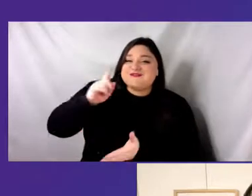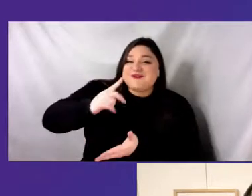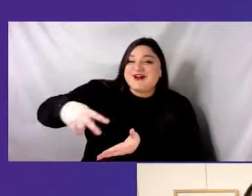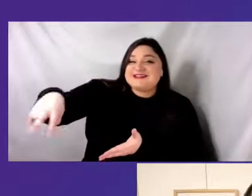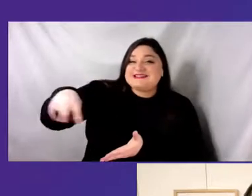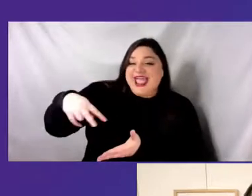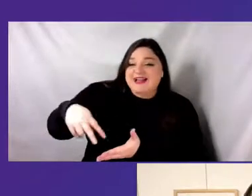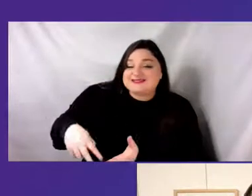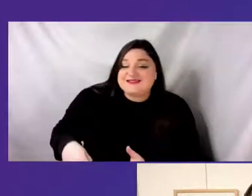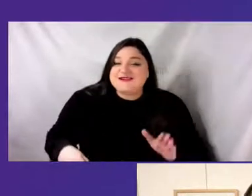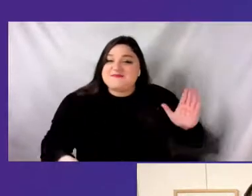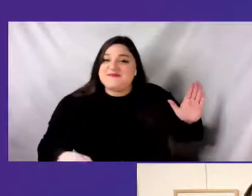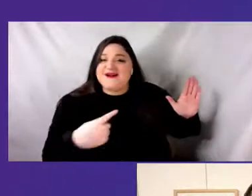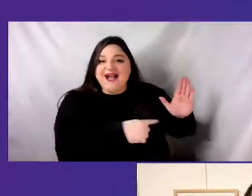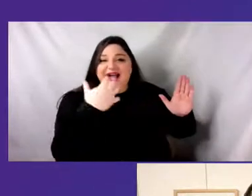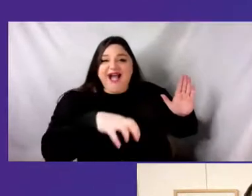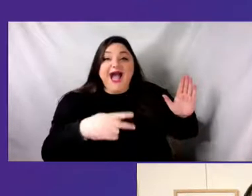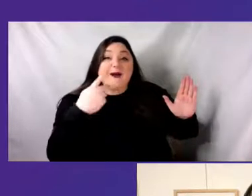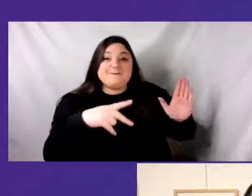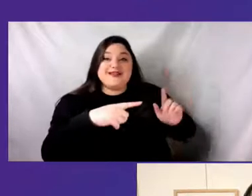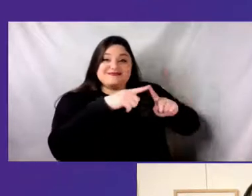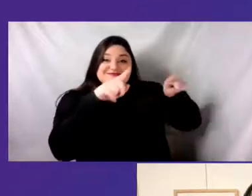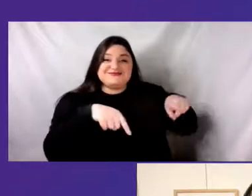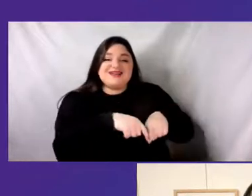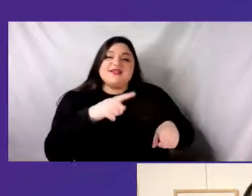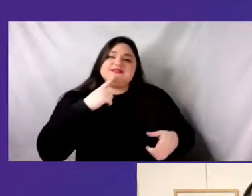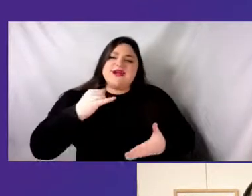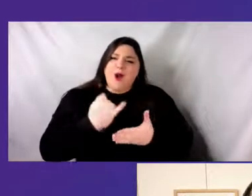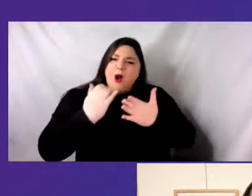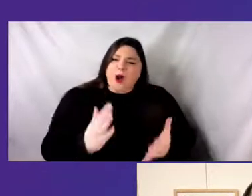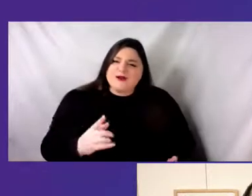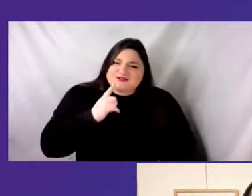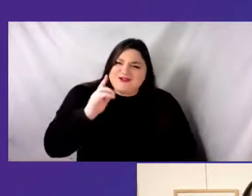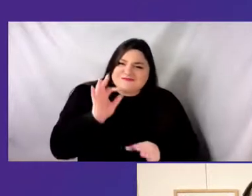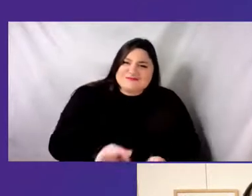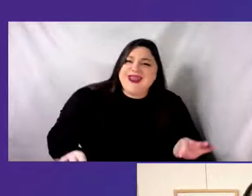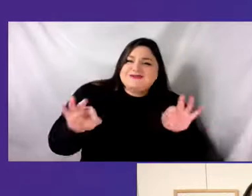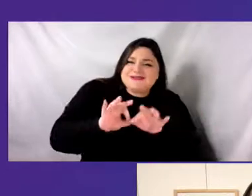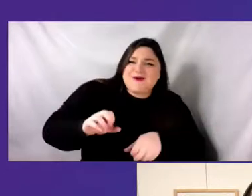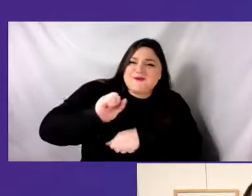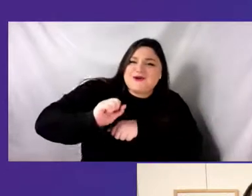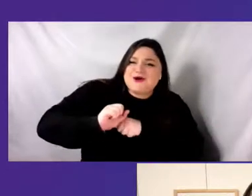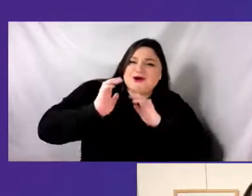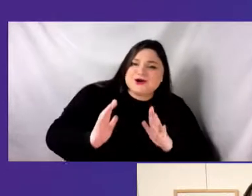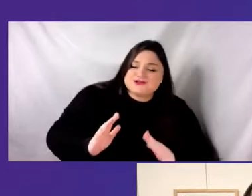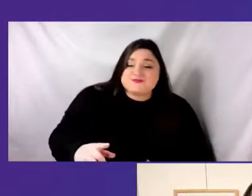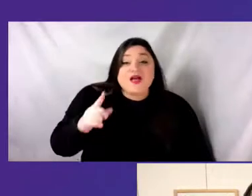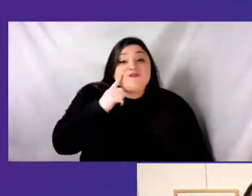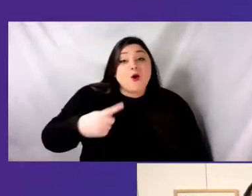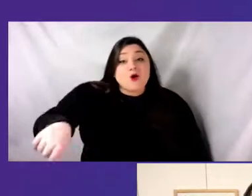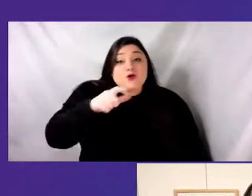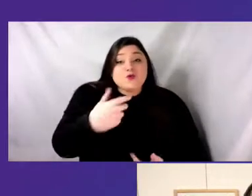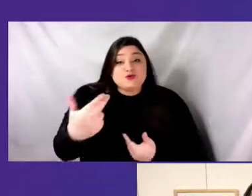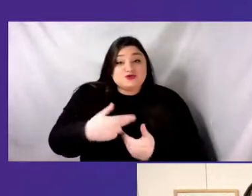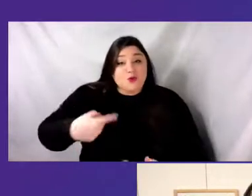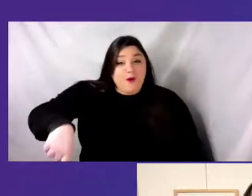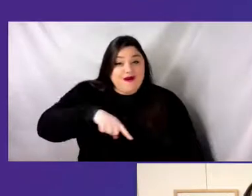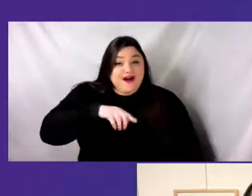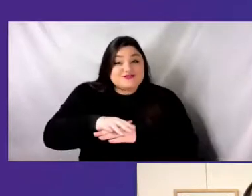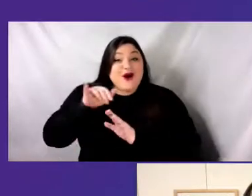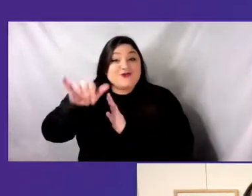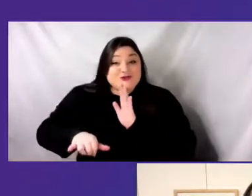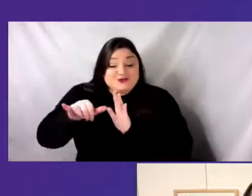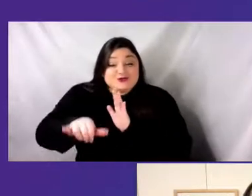sign that reads artists are necessary workers. To those of you joining us on YouTube and on our magnificent Whova